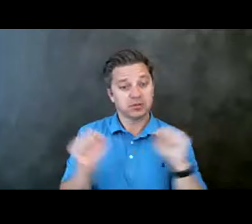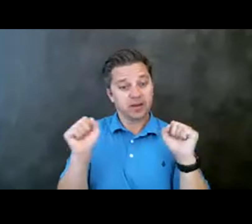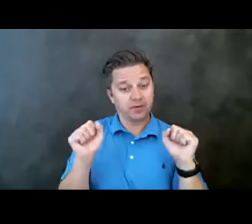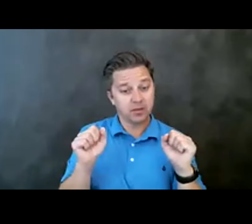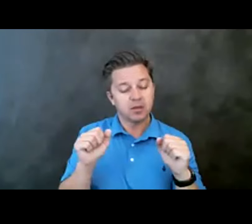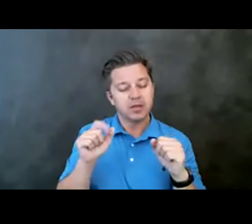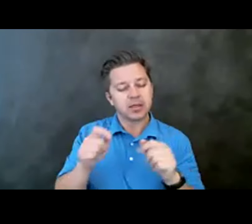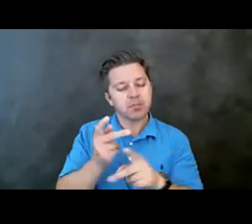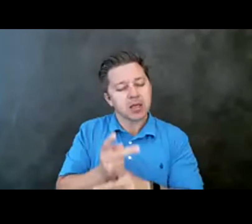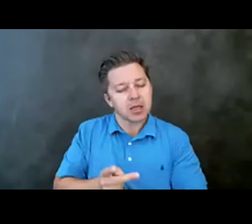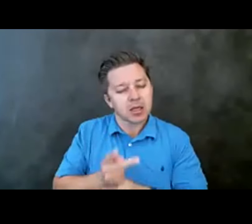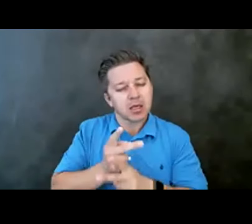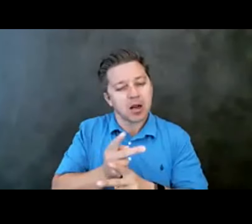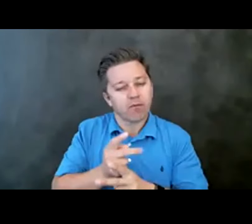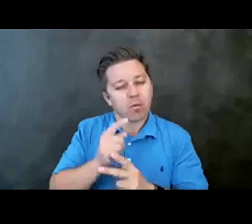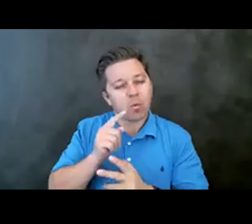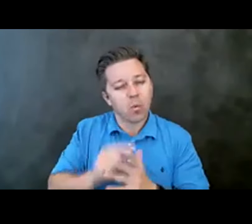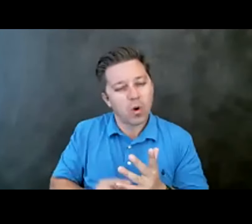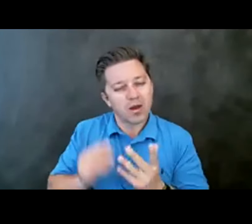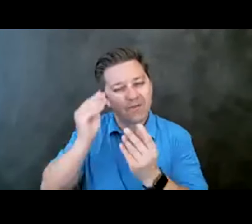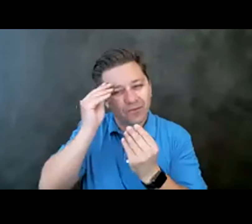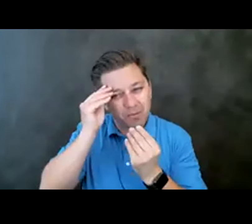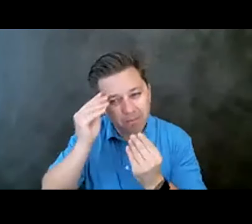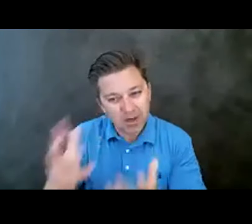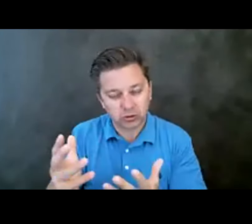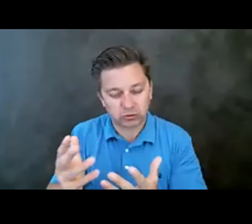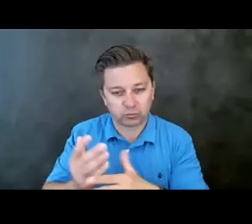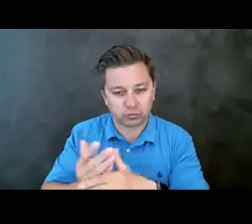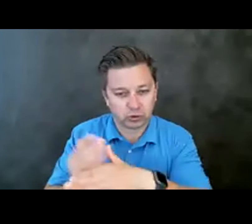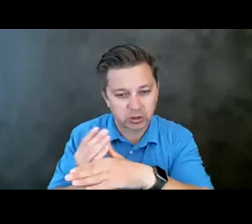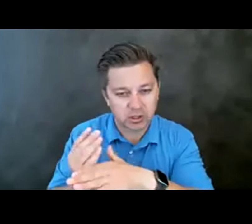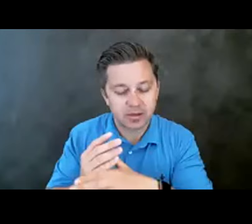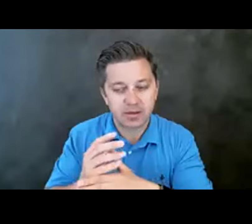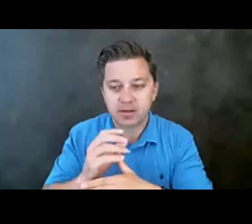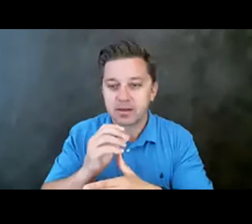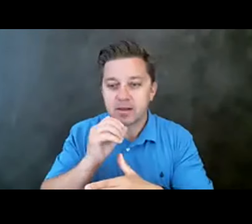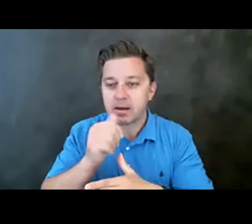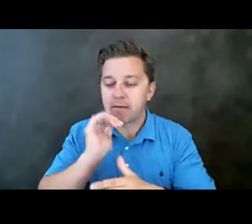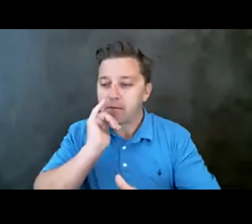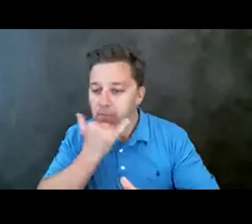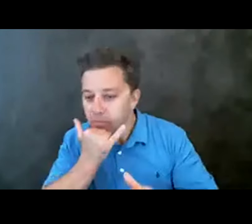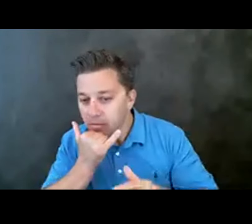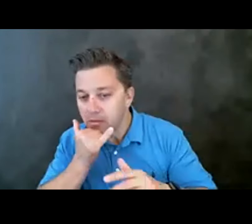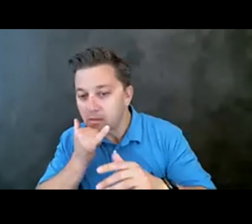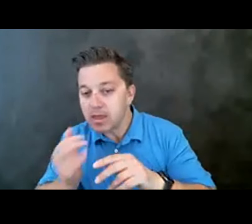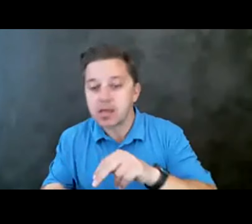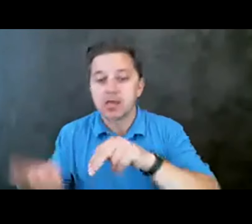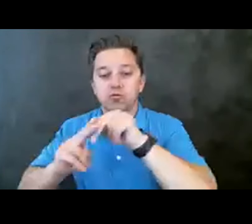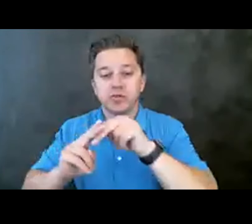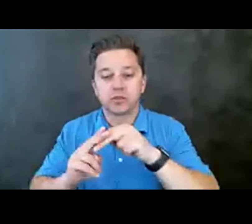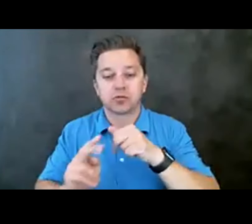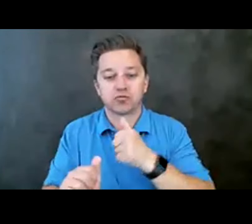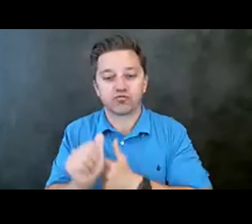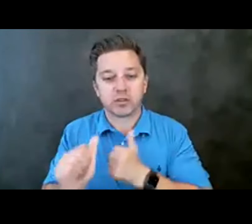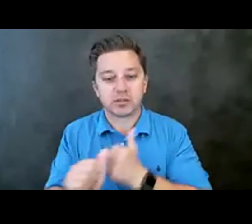about what type of information we're including in those conversations so that we're not inadvertently increasing risk. So when we're having these